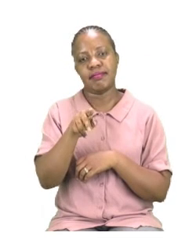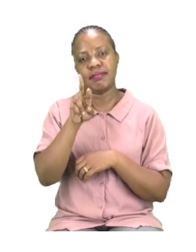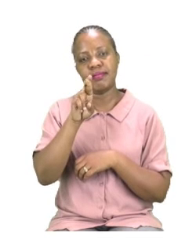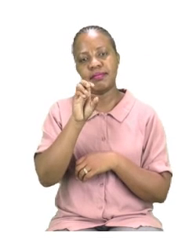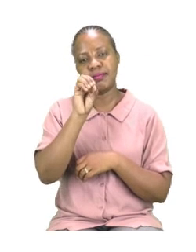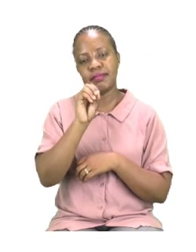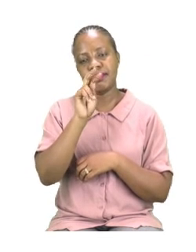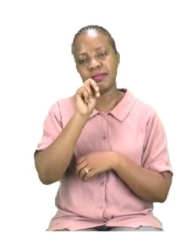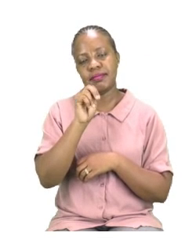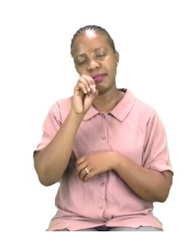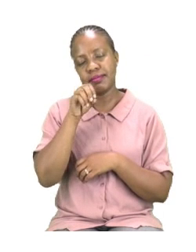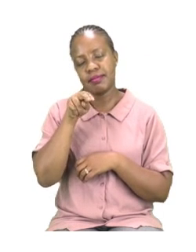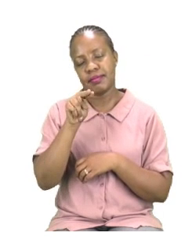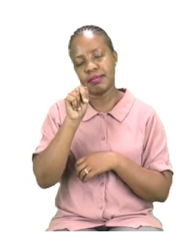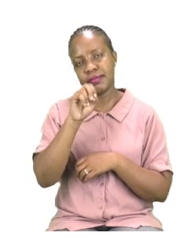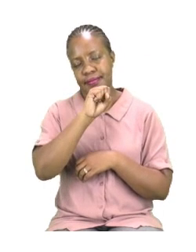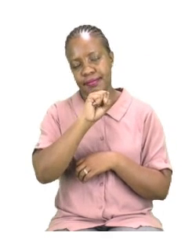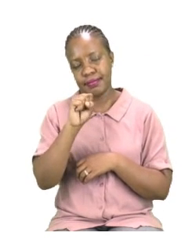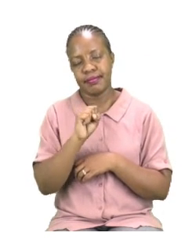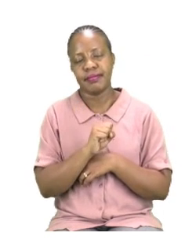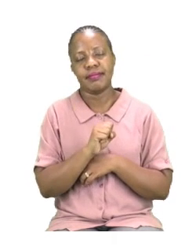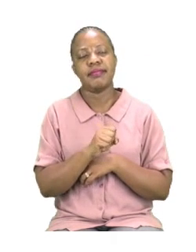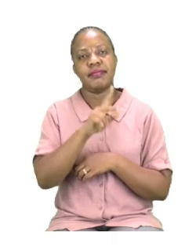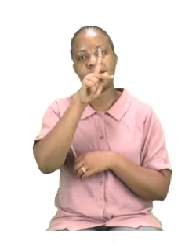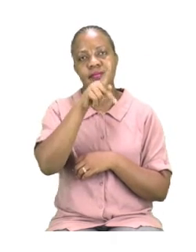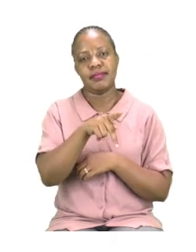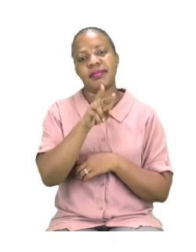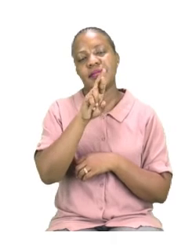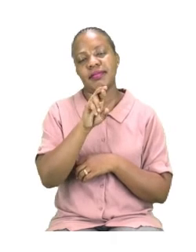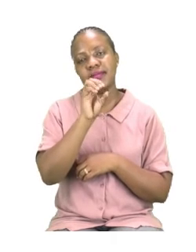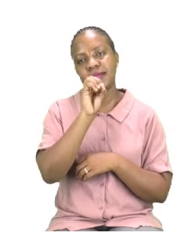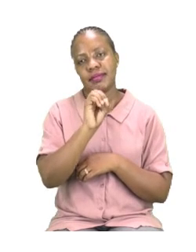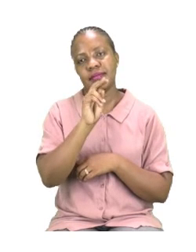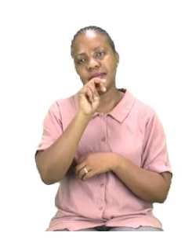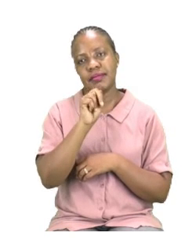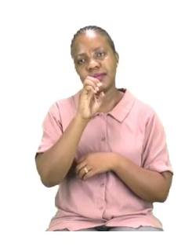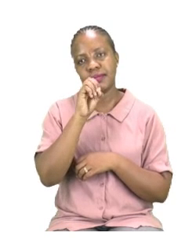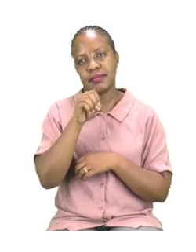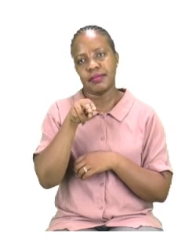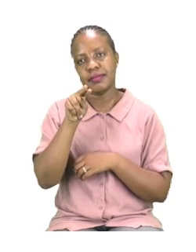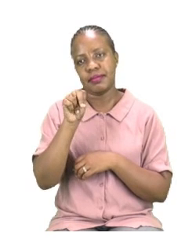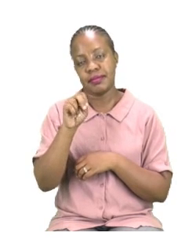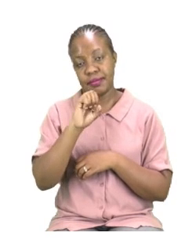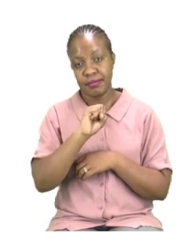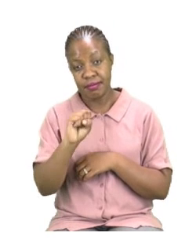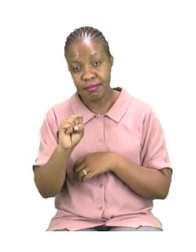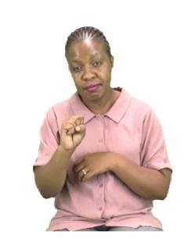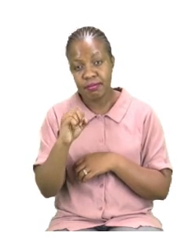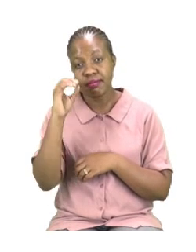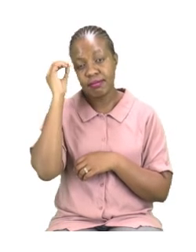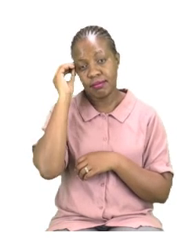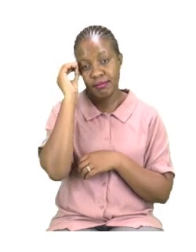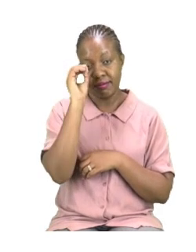Everybody, let's say pronouns. Now, if you don't know what a pronoun is, I